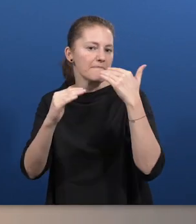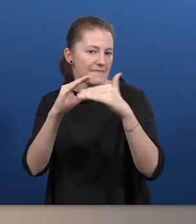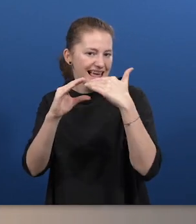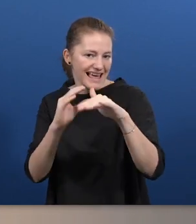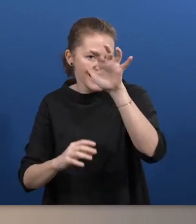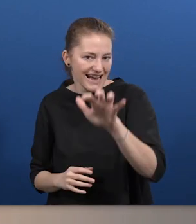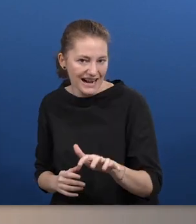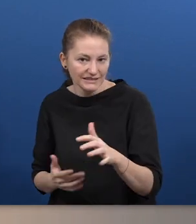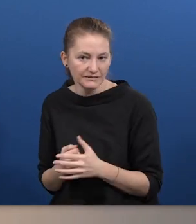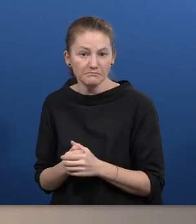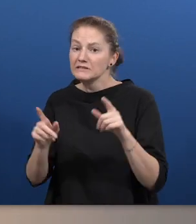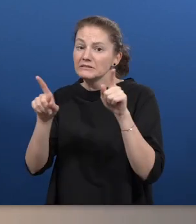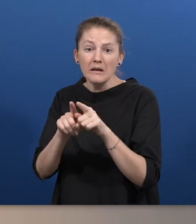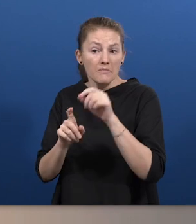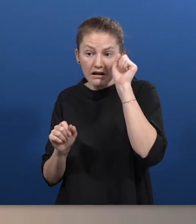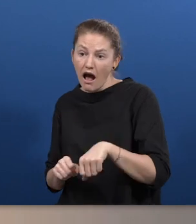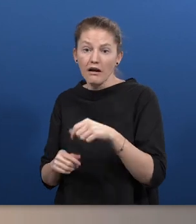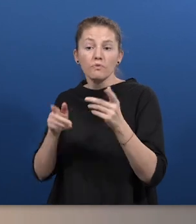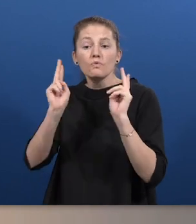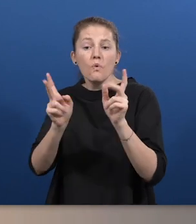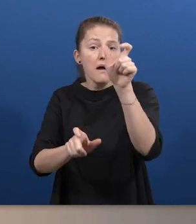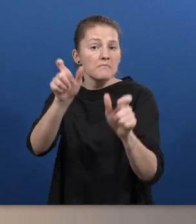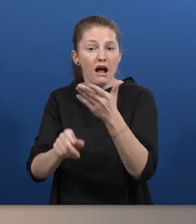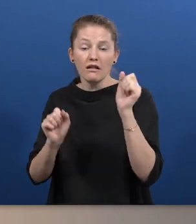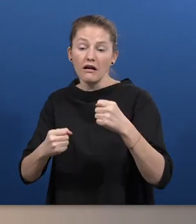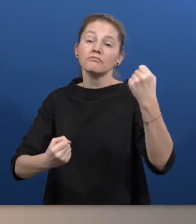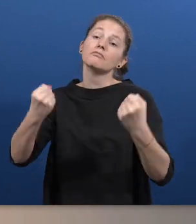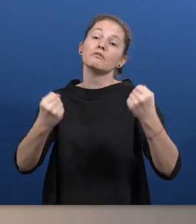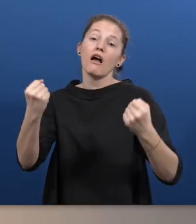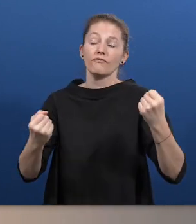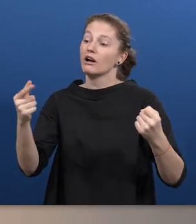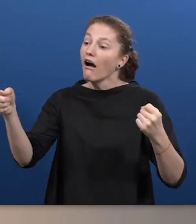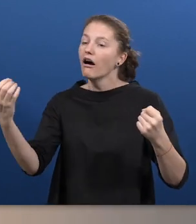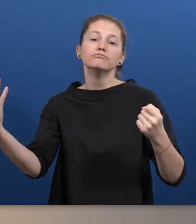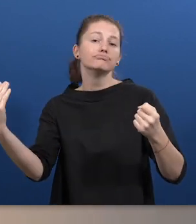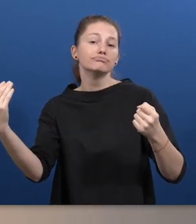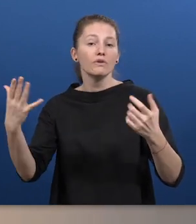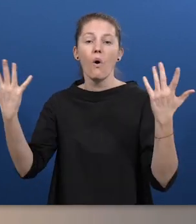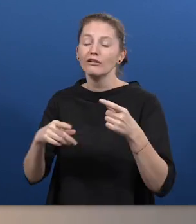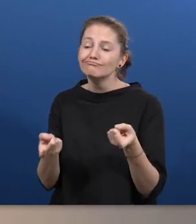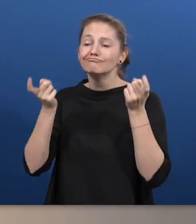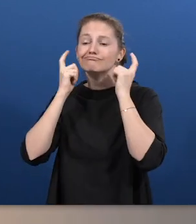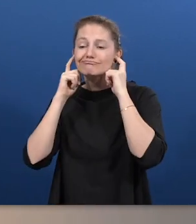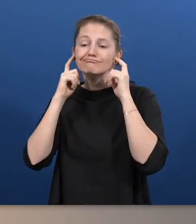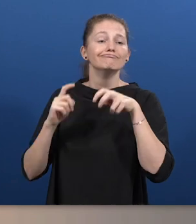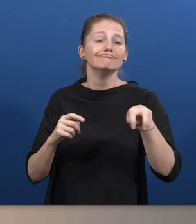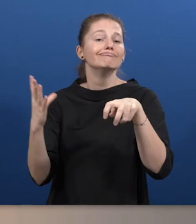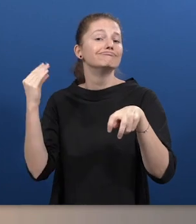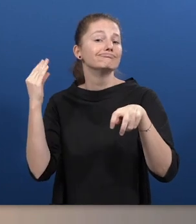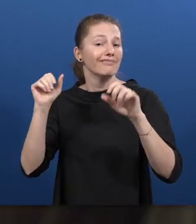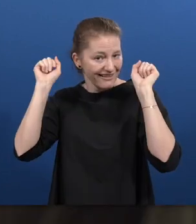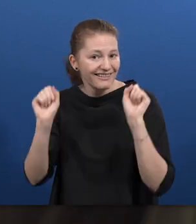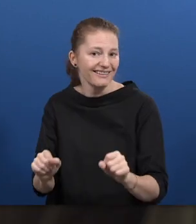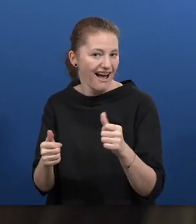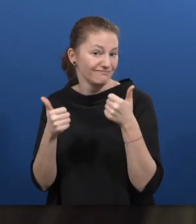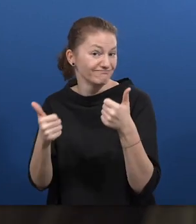you're in public, actually have been able to just have it spoken out to you, when actually you shouldn't be reading a screen,